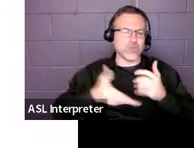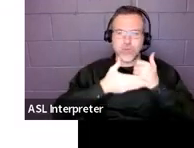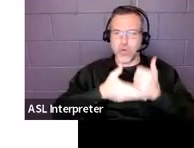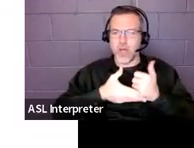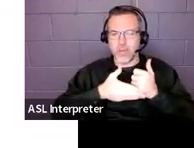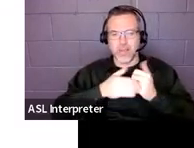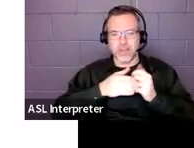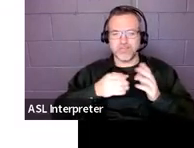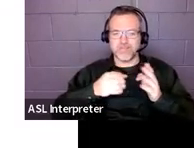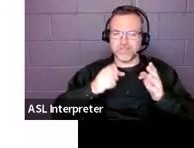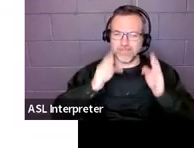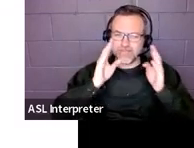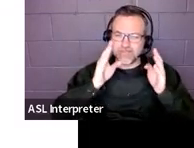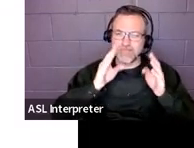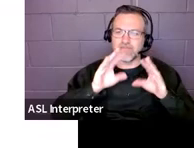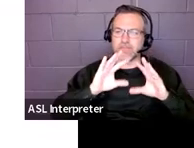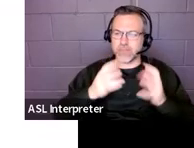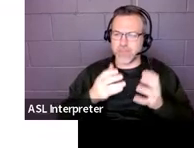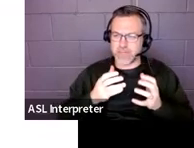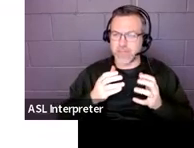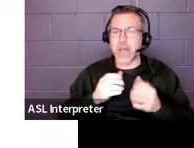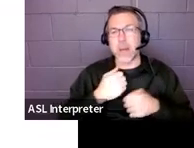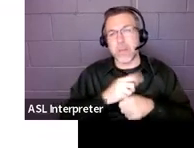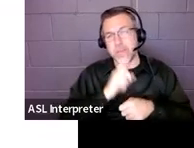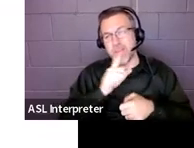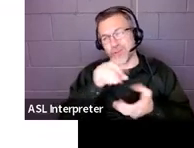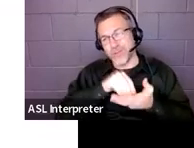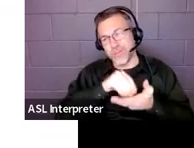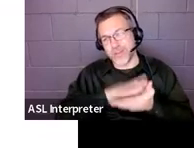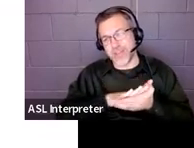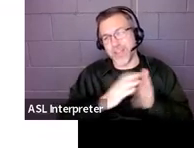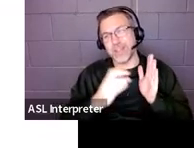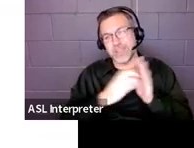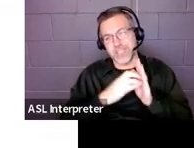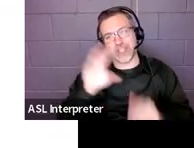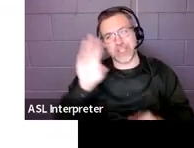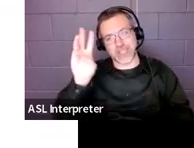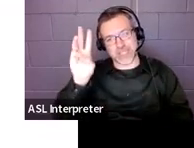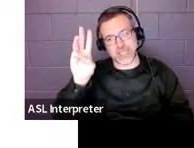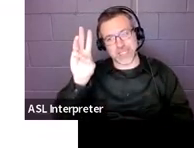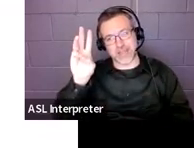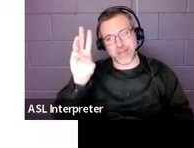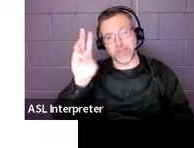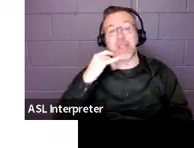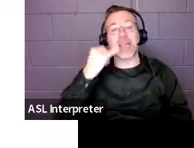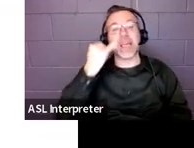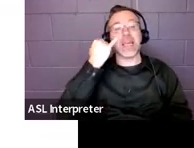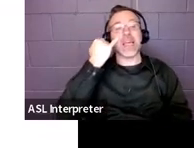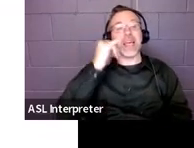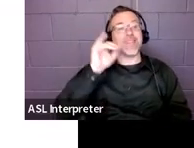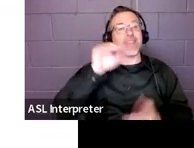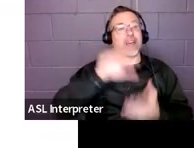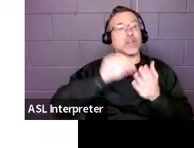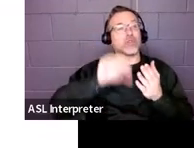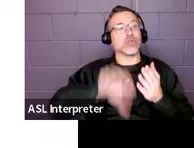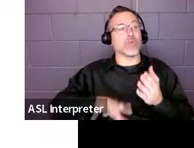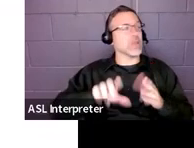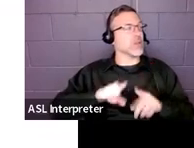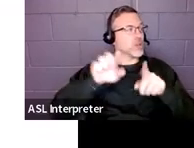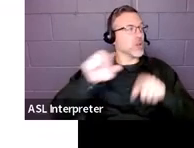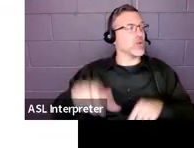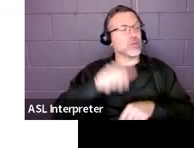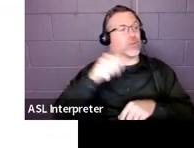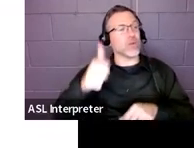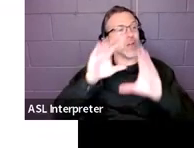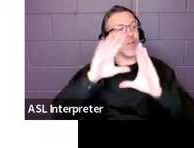please make sure that they're in Section 6 of the IEP so that if that child goes to other classrooms, if they're not in a self-contained area,